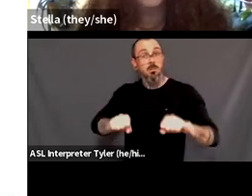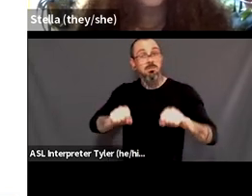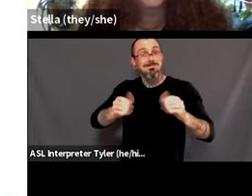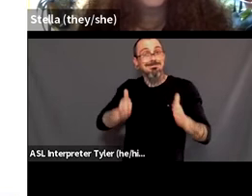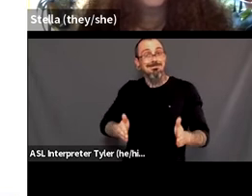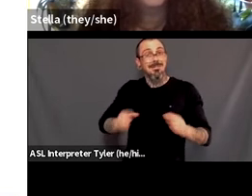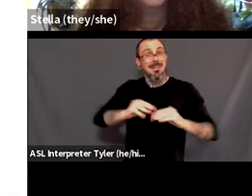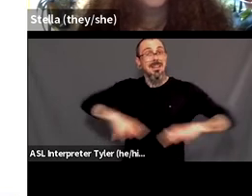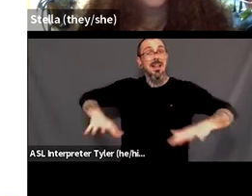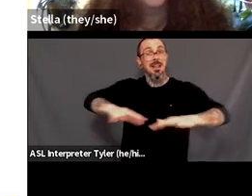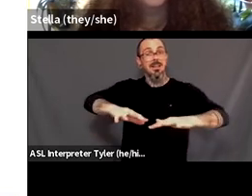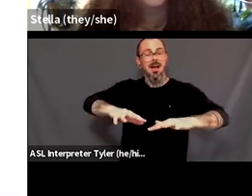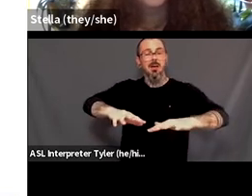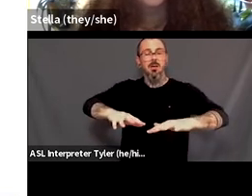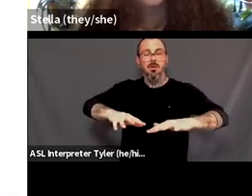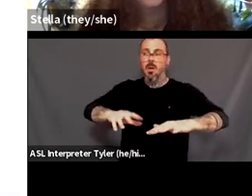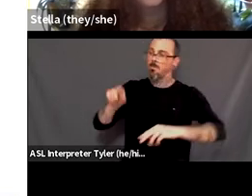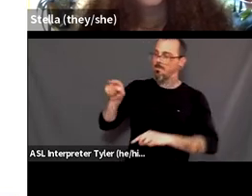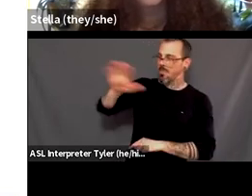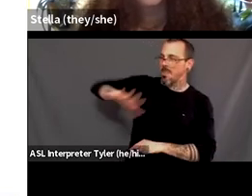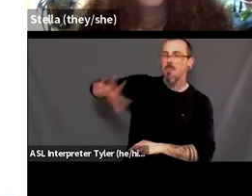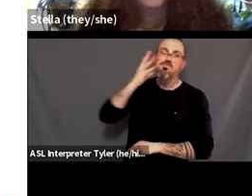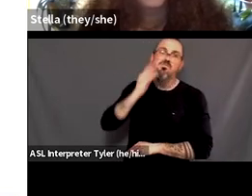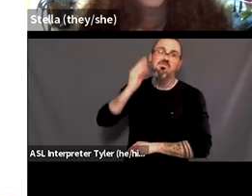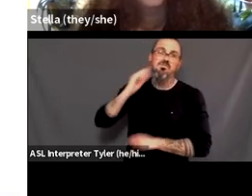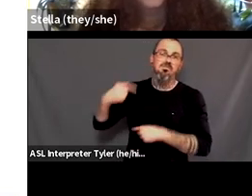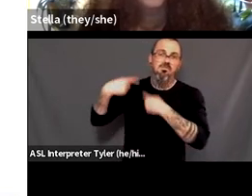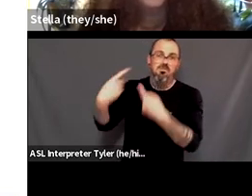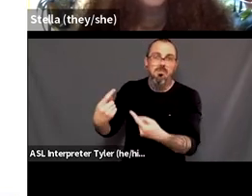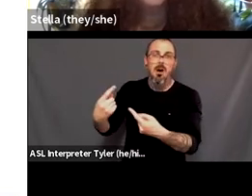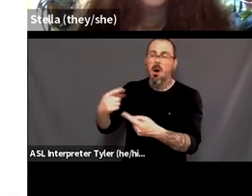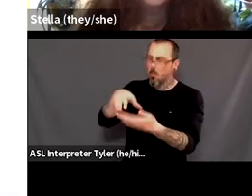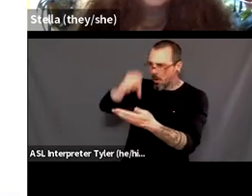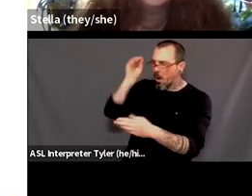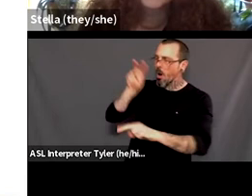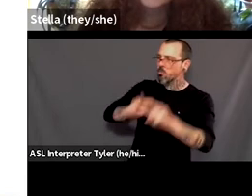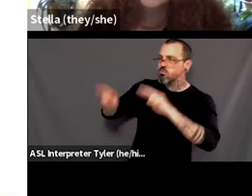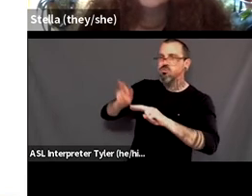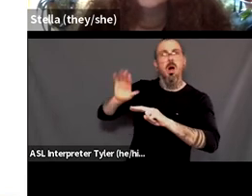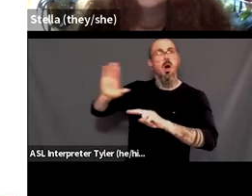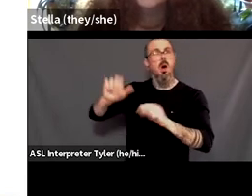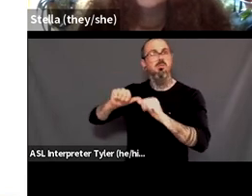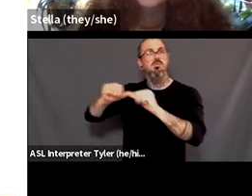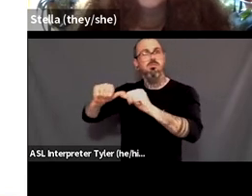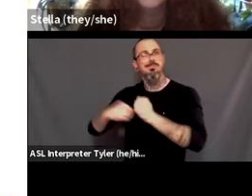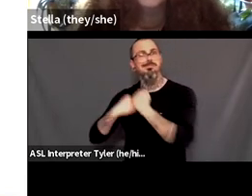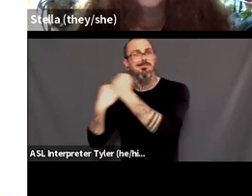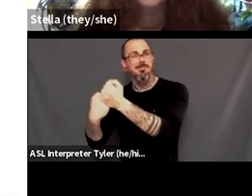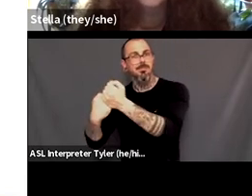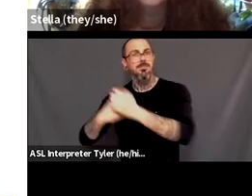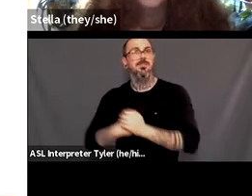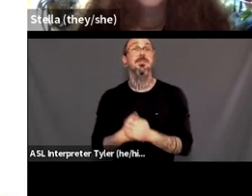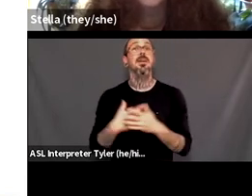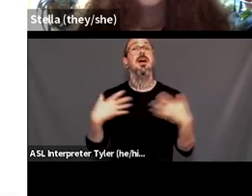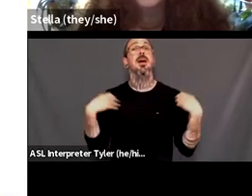from the lived experiences of the mi'kmaugh peoples and uplift their resilience in our work of systems change within healthcare it's important to